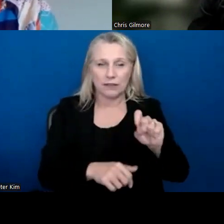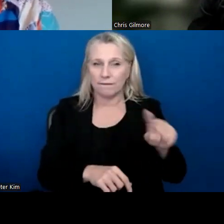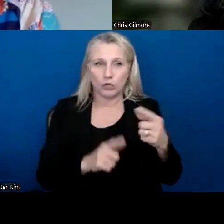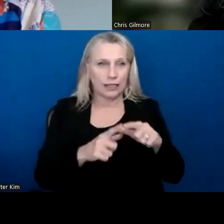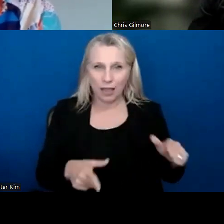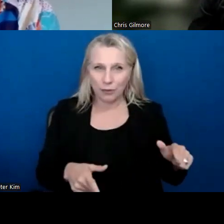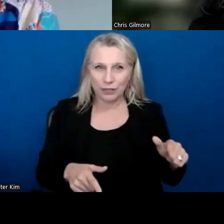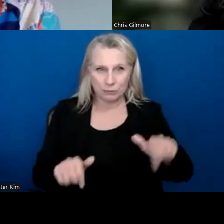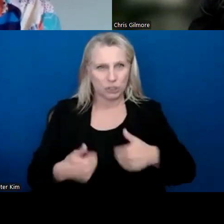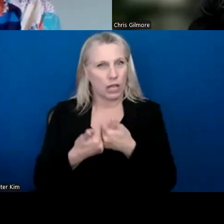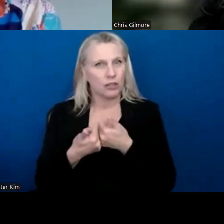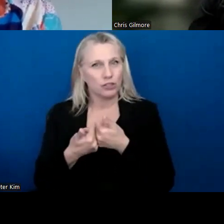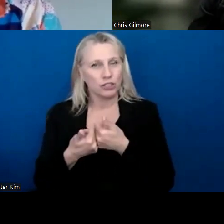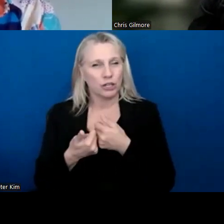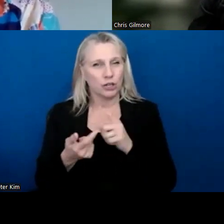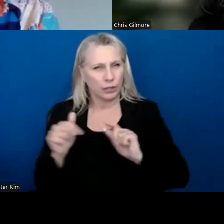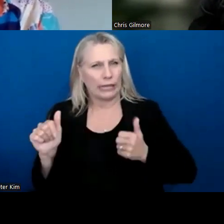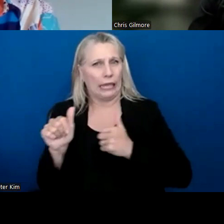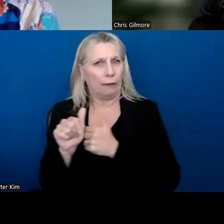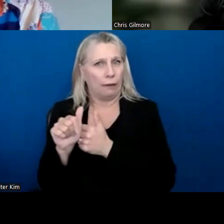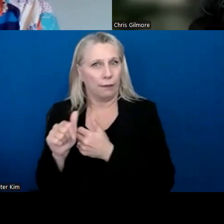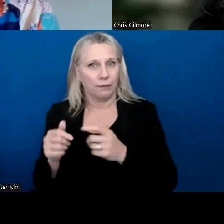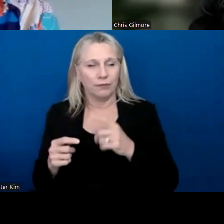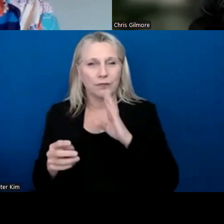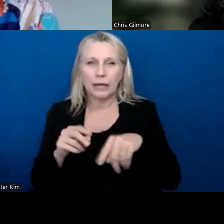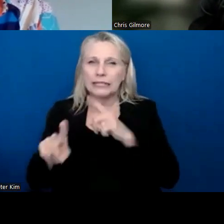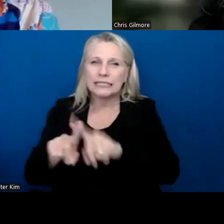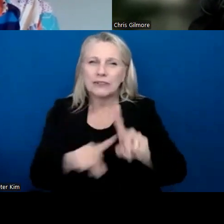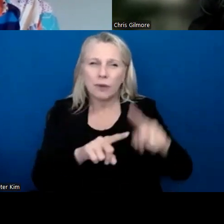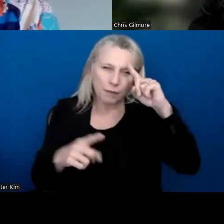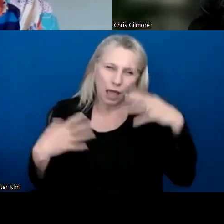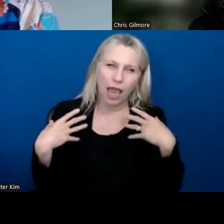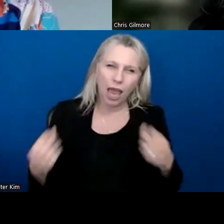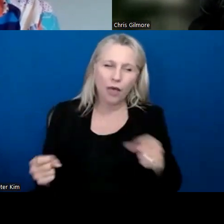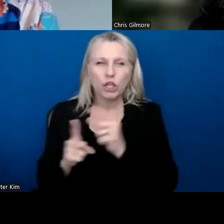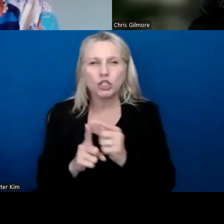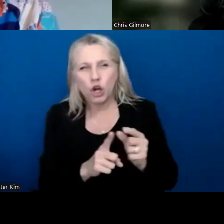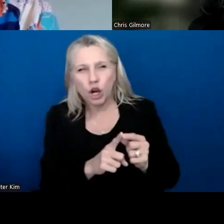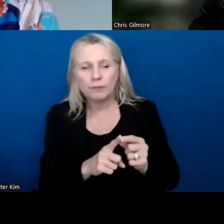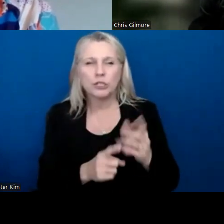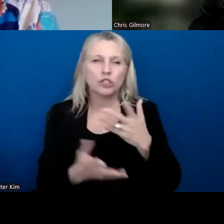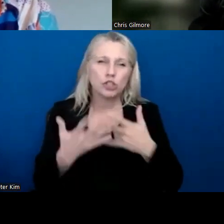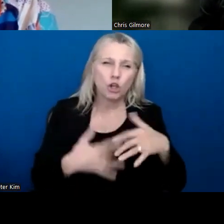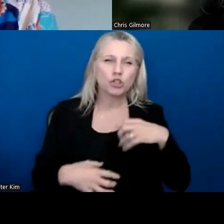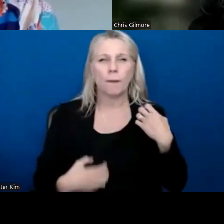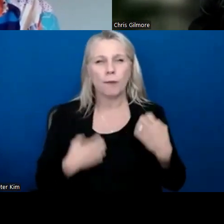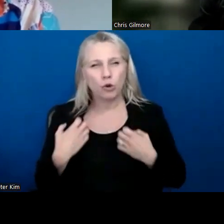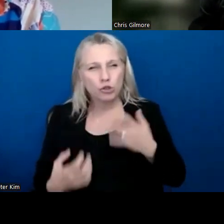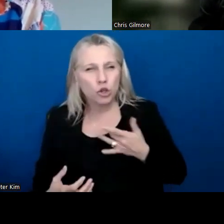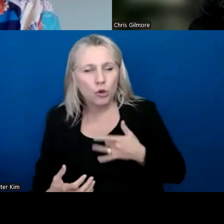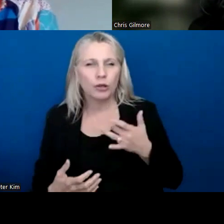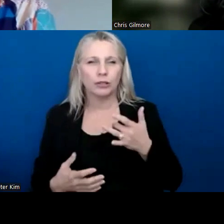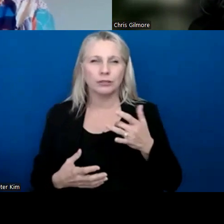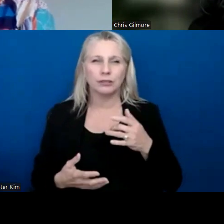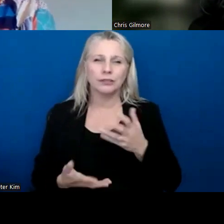it can be kind of challenging to keep up when we're talking about different mental health terms and social emotional learning terms and maybe things that get